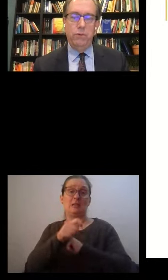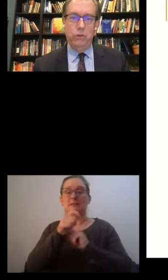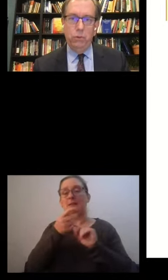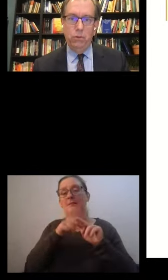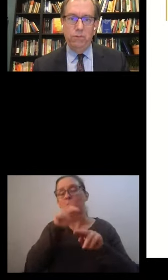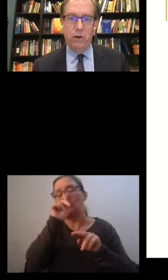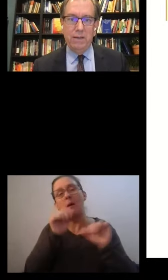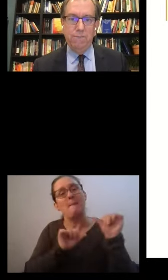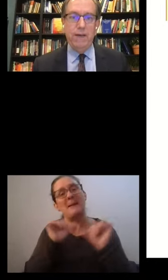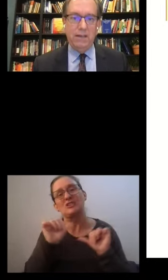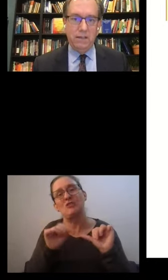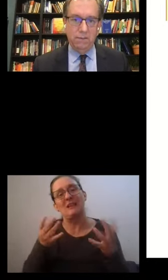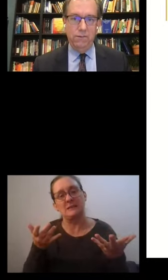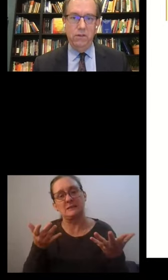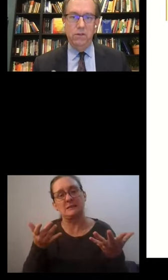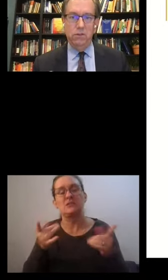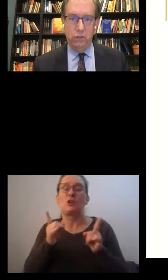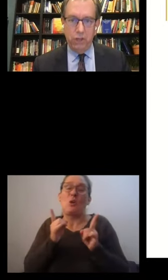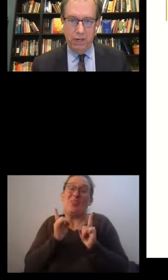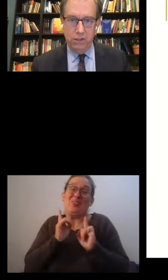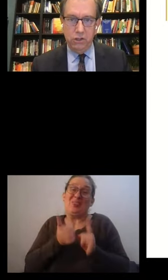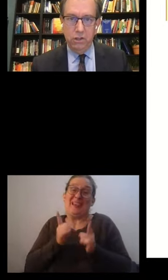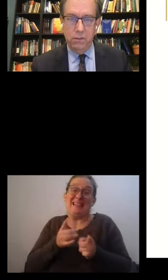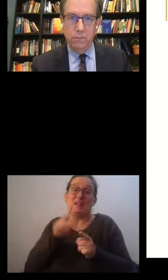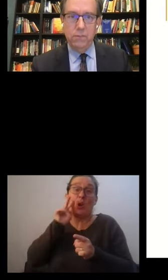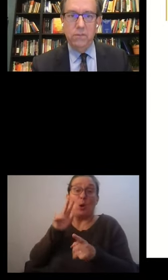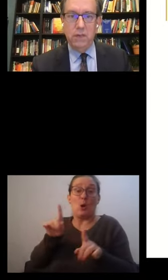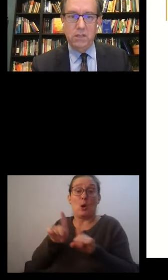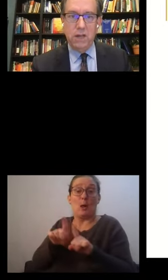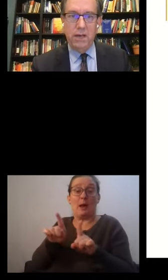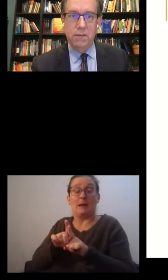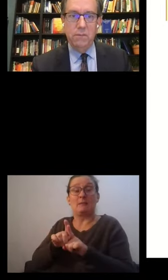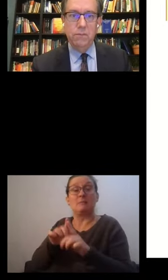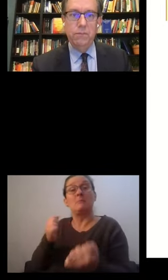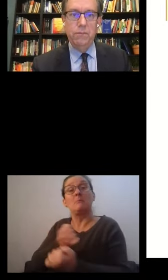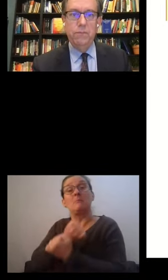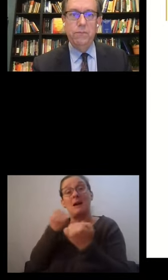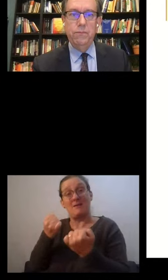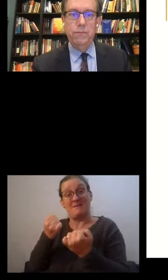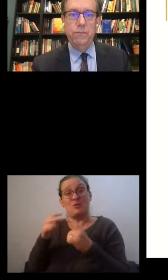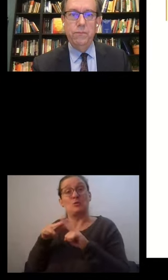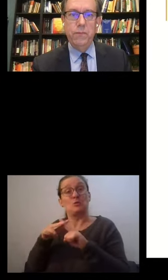is a powerful tool for effective change. Next slide.